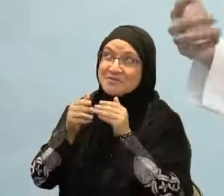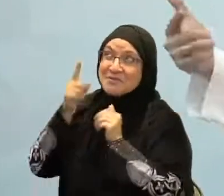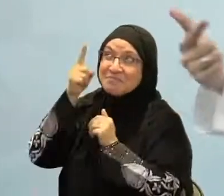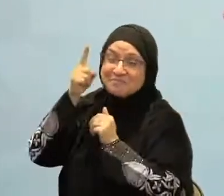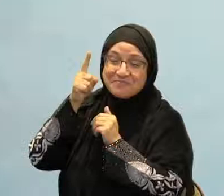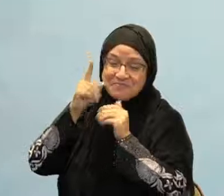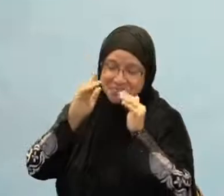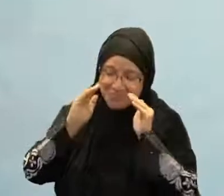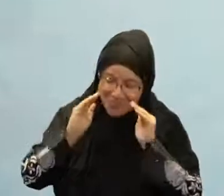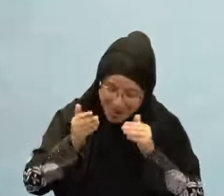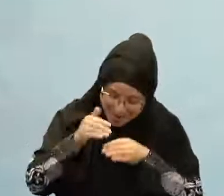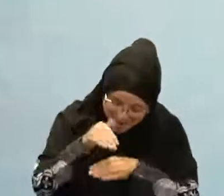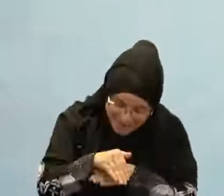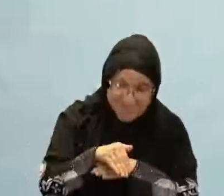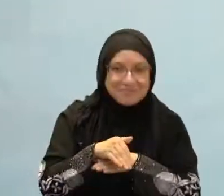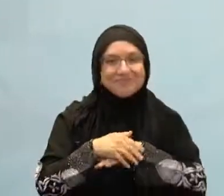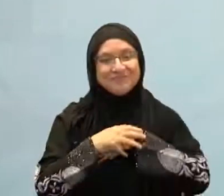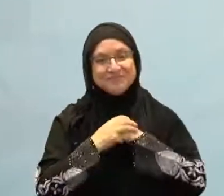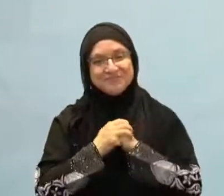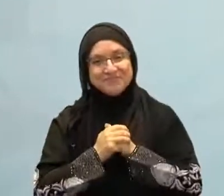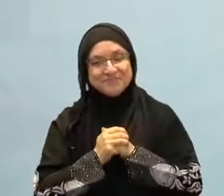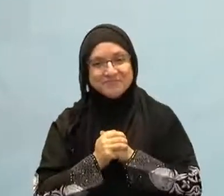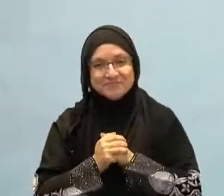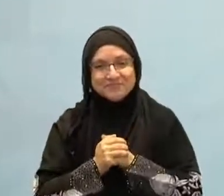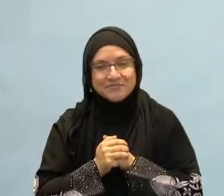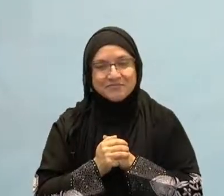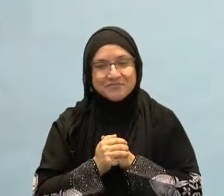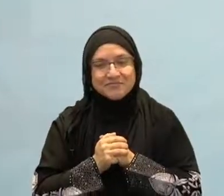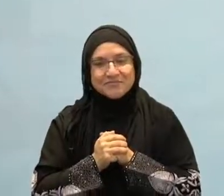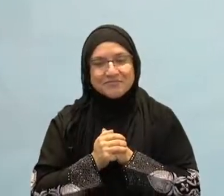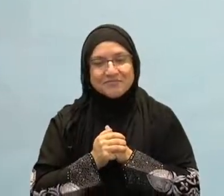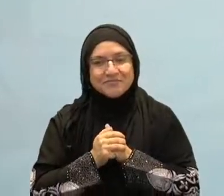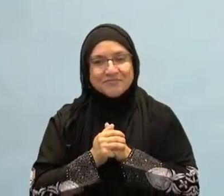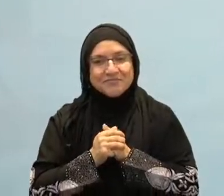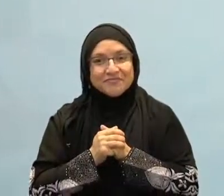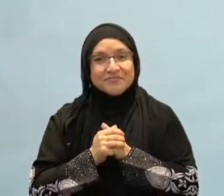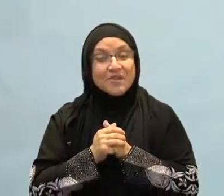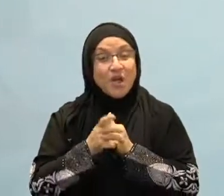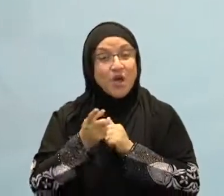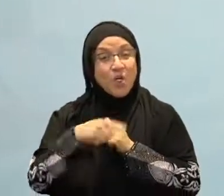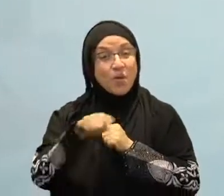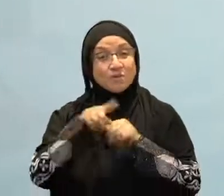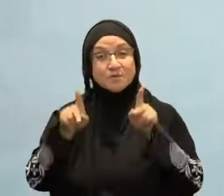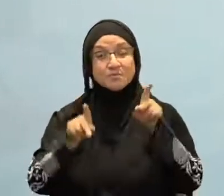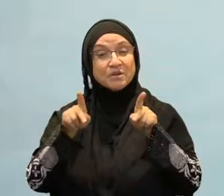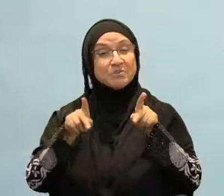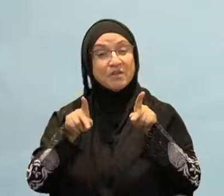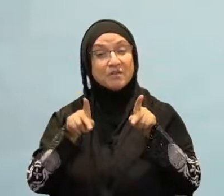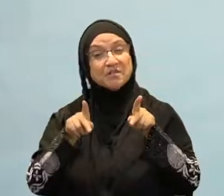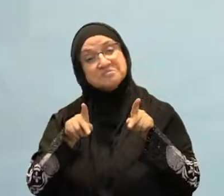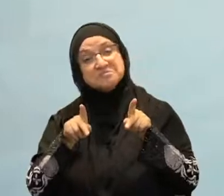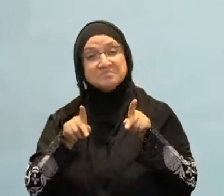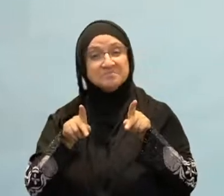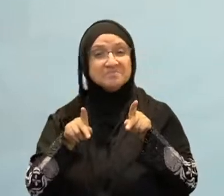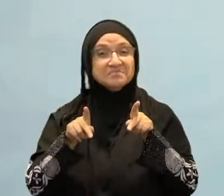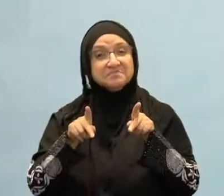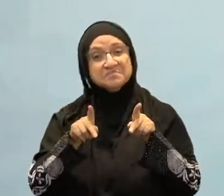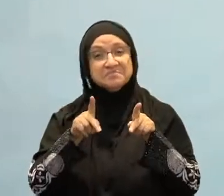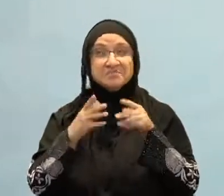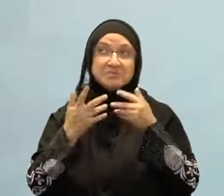righteous, everyone calling upon Allah. That time of the night, that's your time to get close to Allah subhanahu wa ta'ala. And Hassan